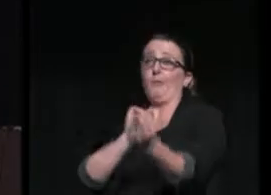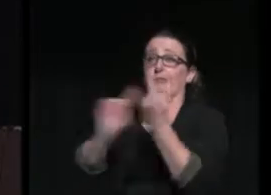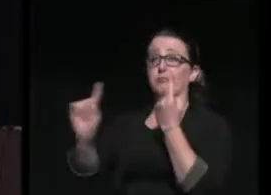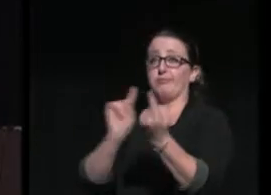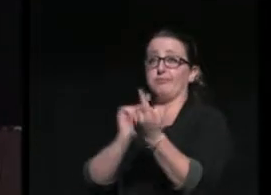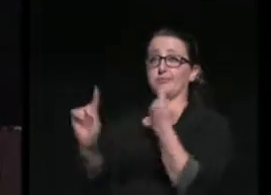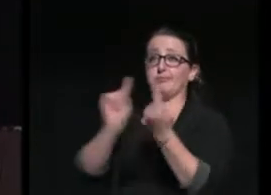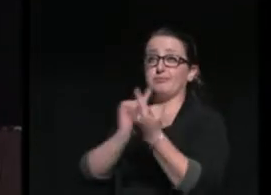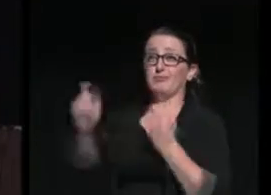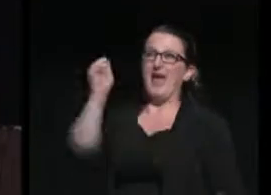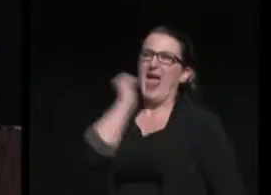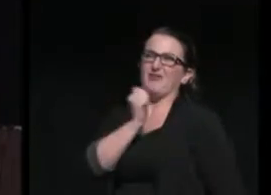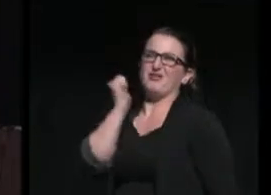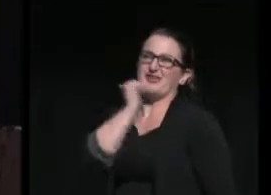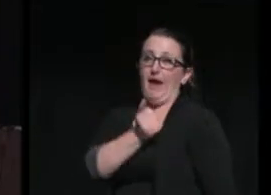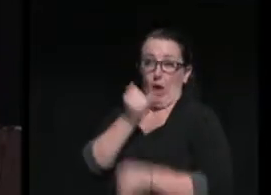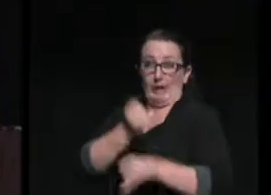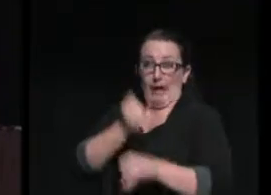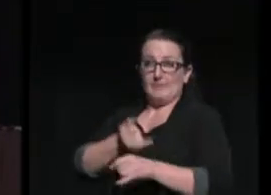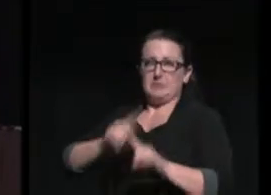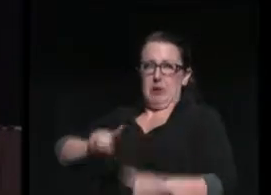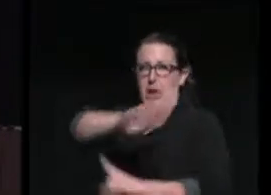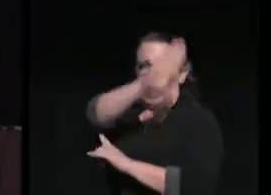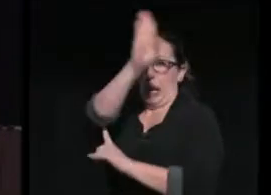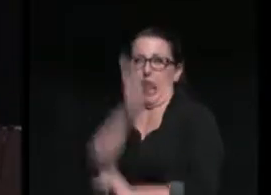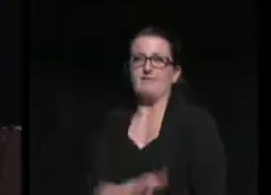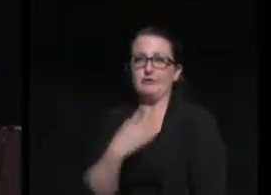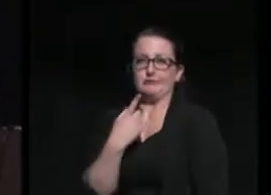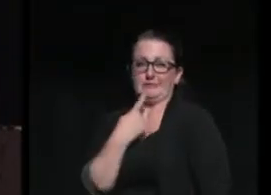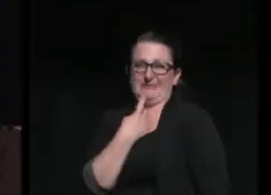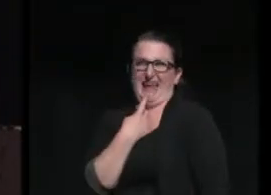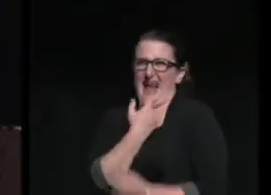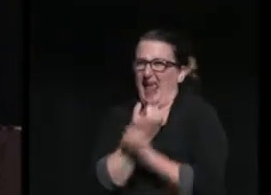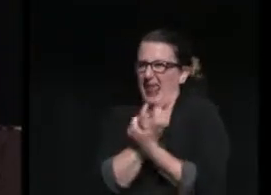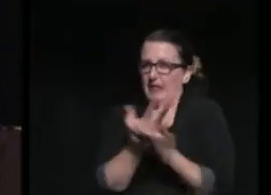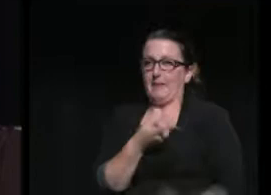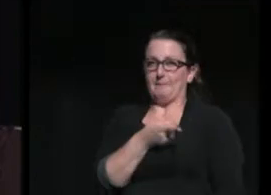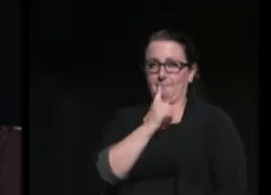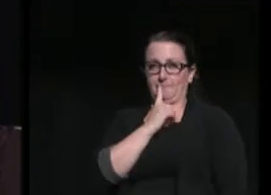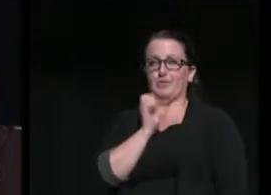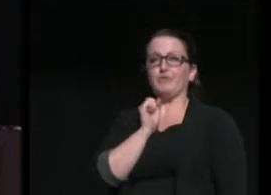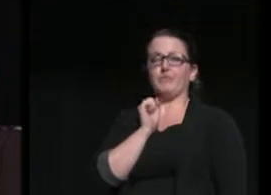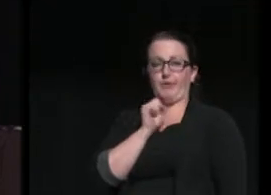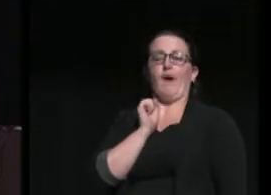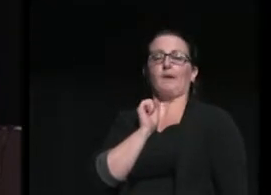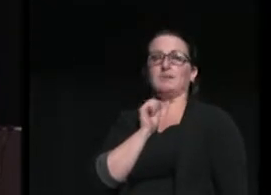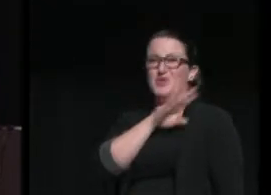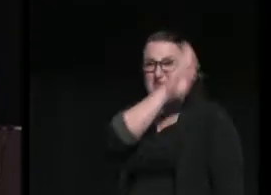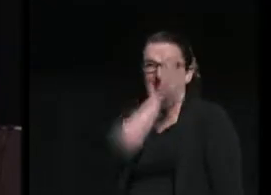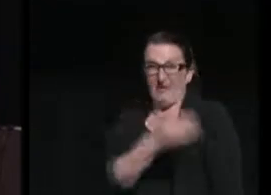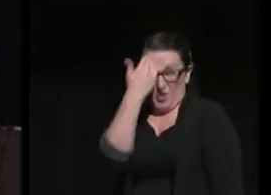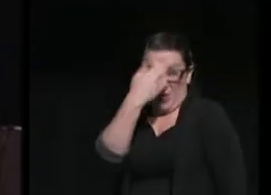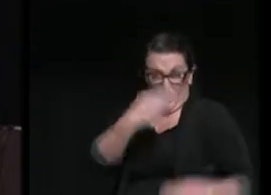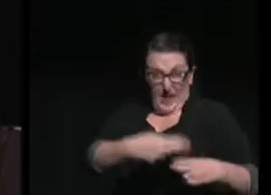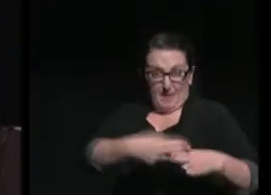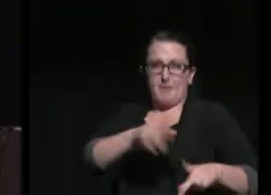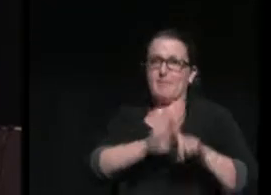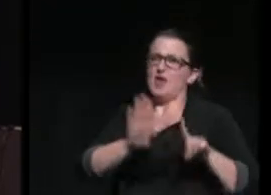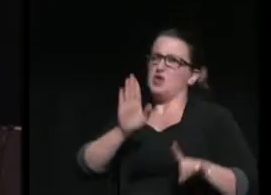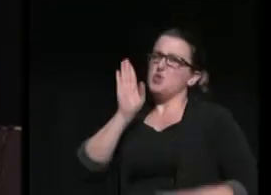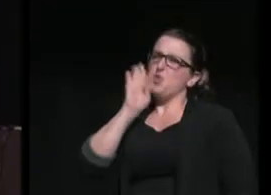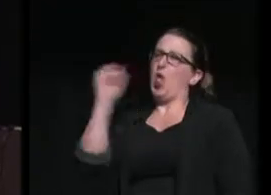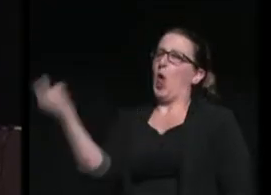and never exchanged anything beyond a quick nod. You never knew their name, but you'll never forget their face.